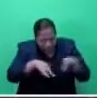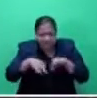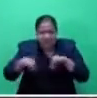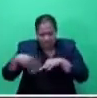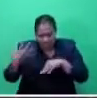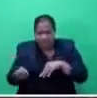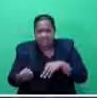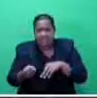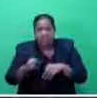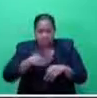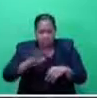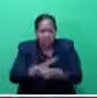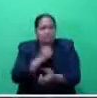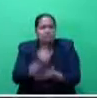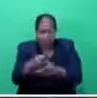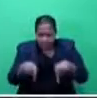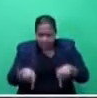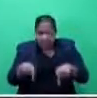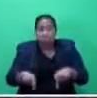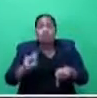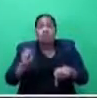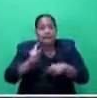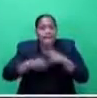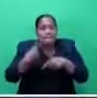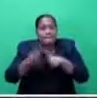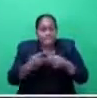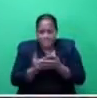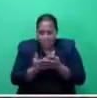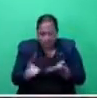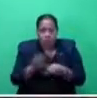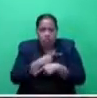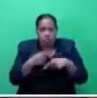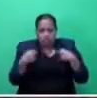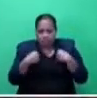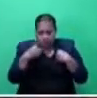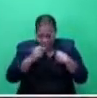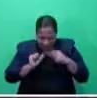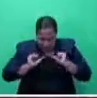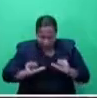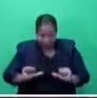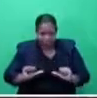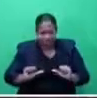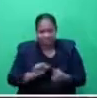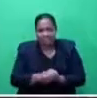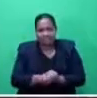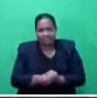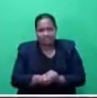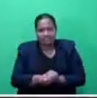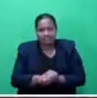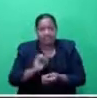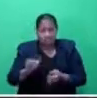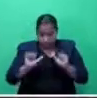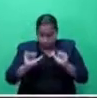But let me assure this, Honourable House, this is about containment. Containment is the key word in our operations now. And that containment comes